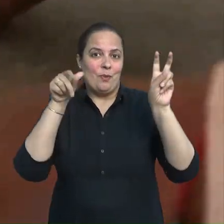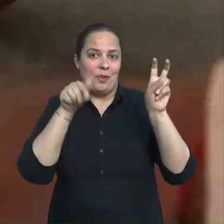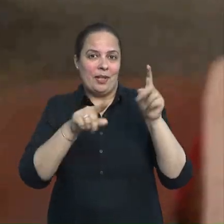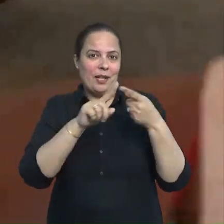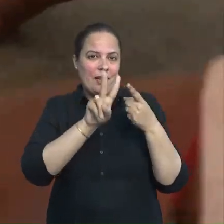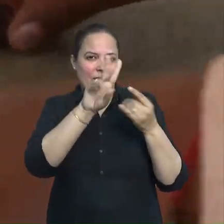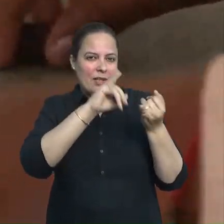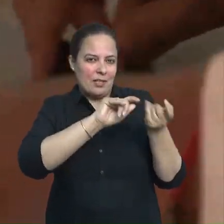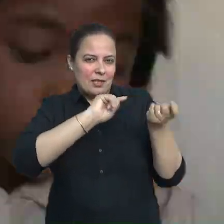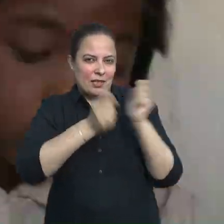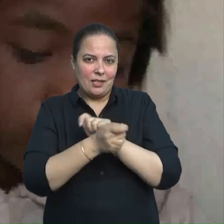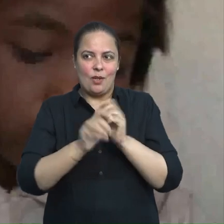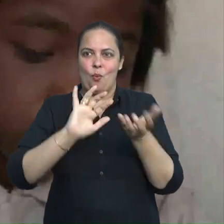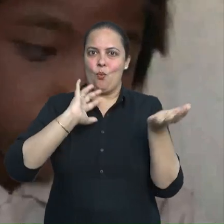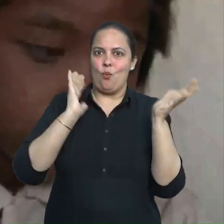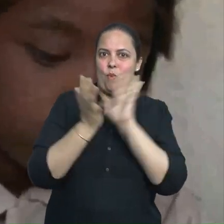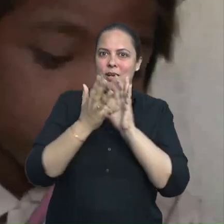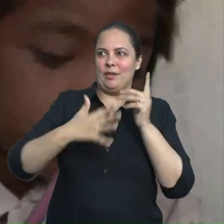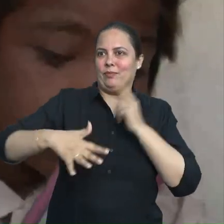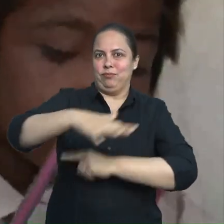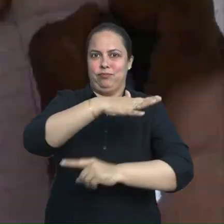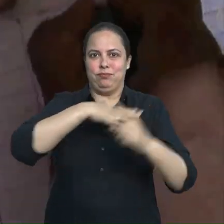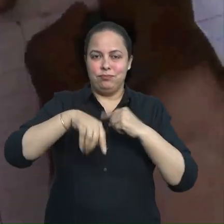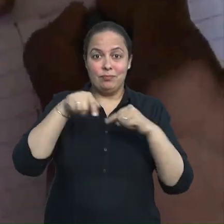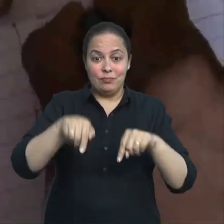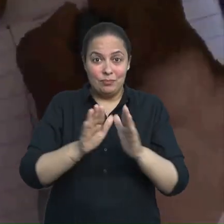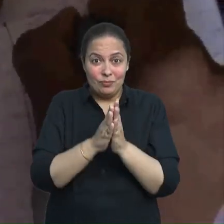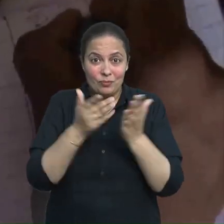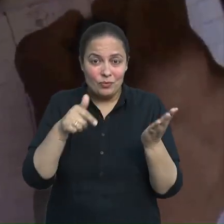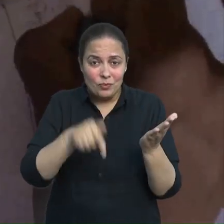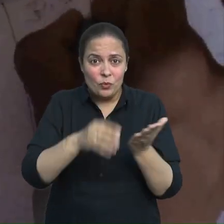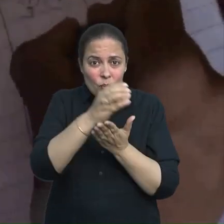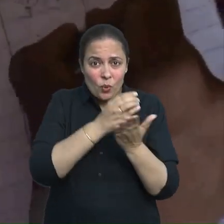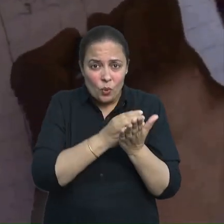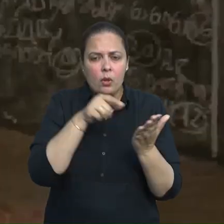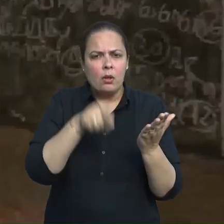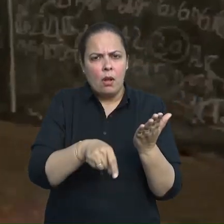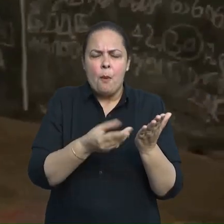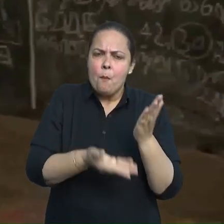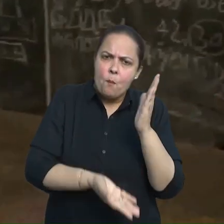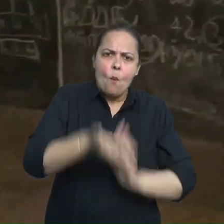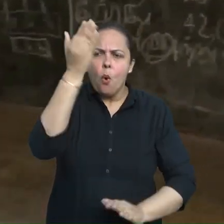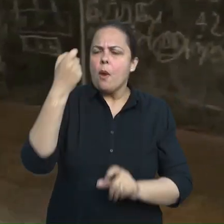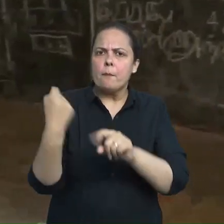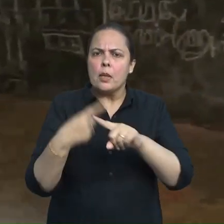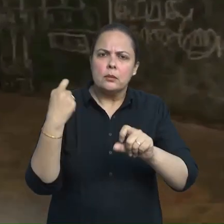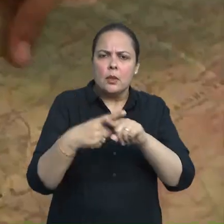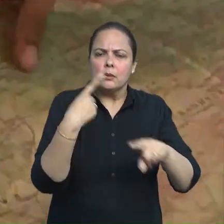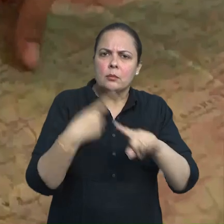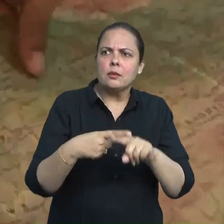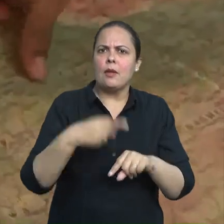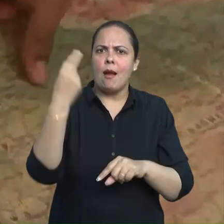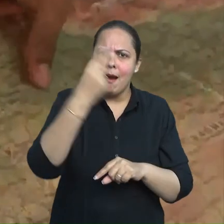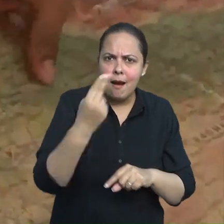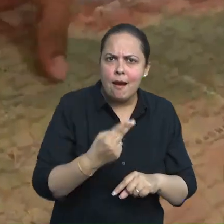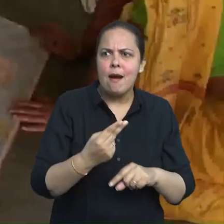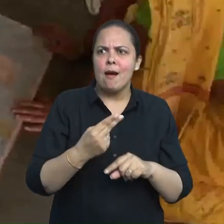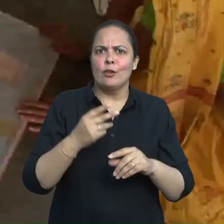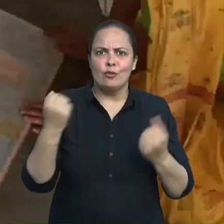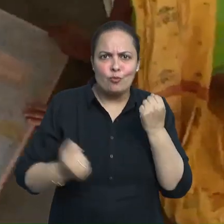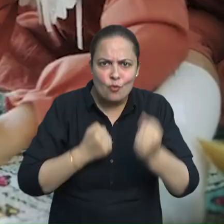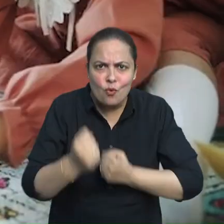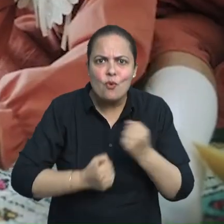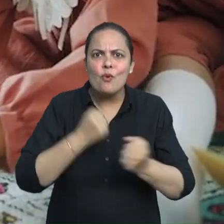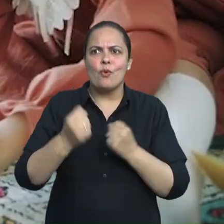maximum potential to integrate the cross-cutting areas. Friends, you might know that it encourages